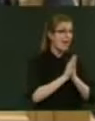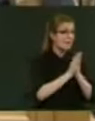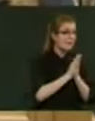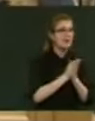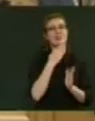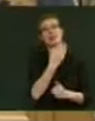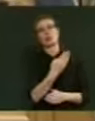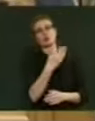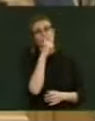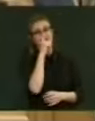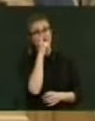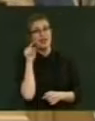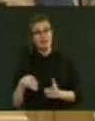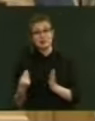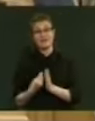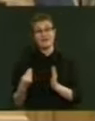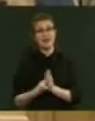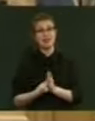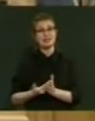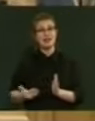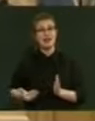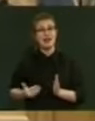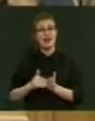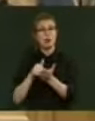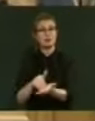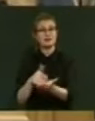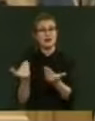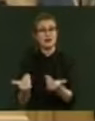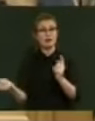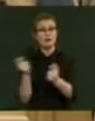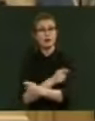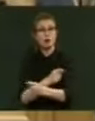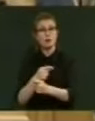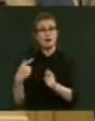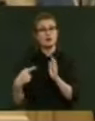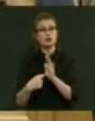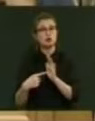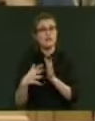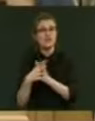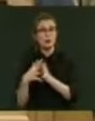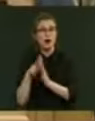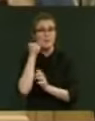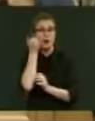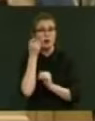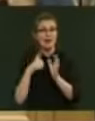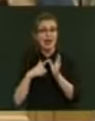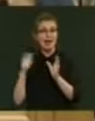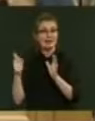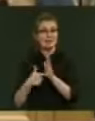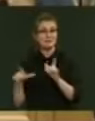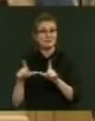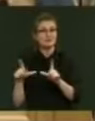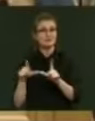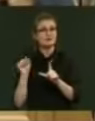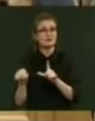fund, sir, complements the current reform of Te Ture Whenua Māori Act. The issues that the fund will investigate